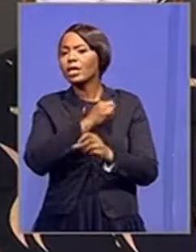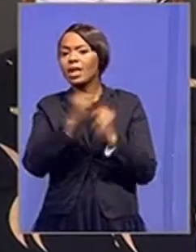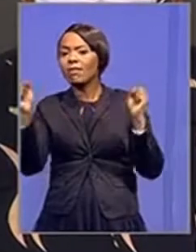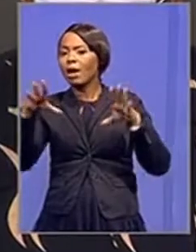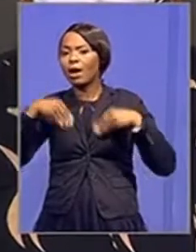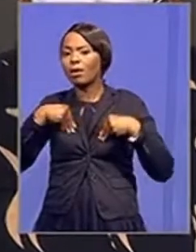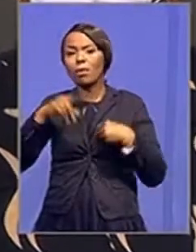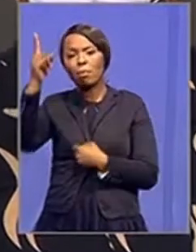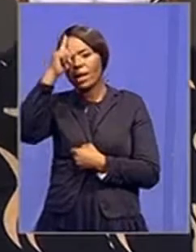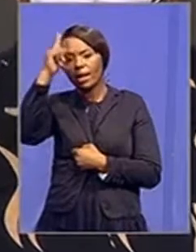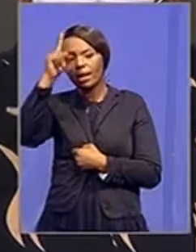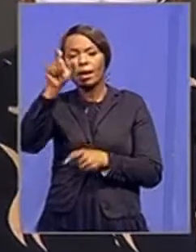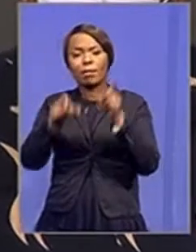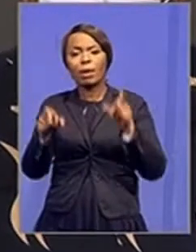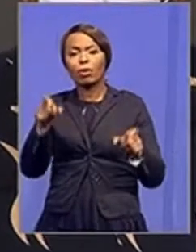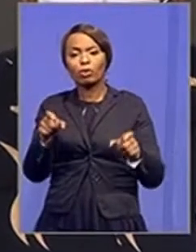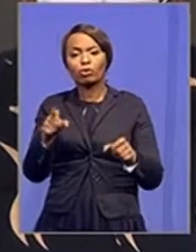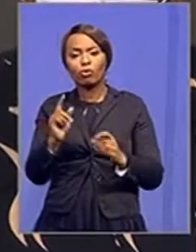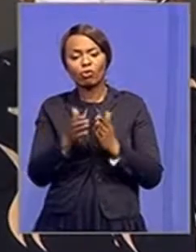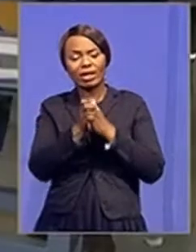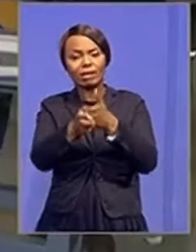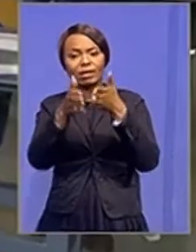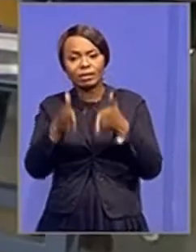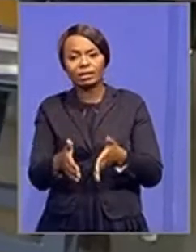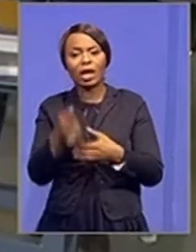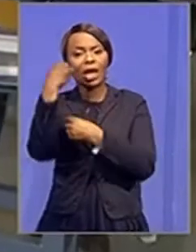to become artisans and to become engineers.